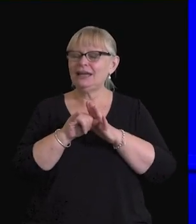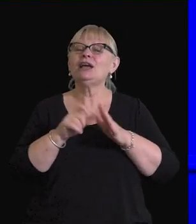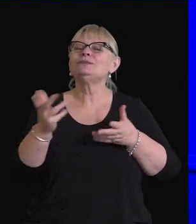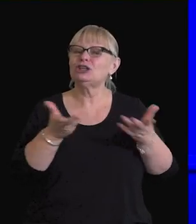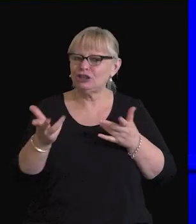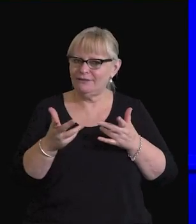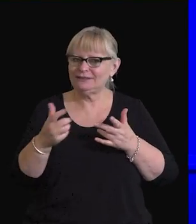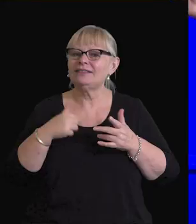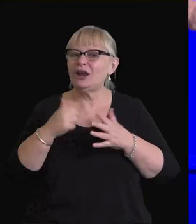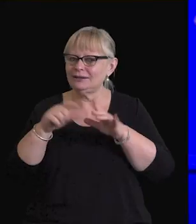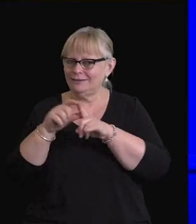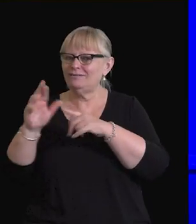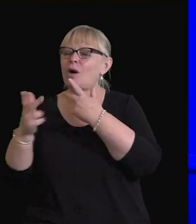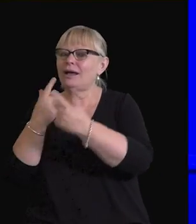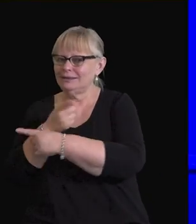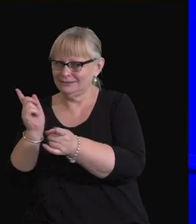I performed for others.